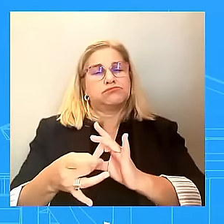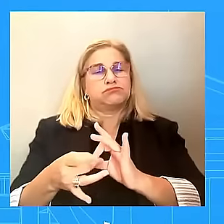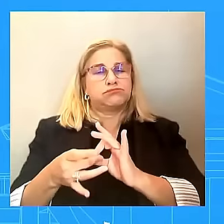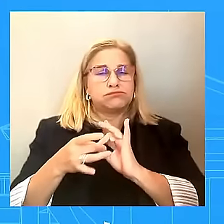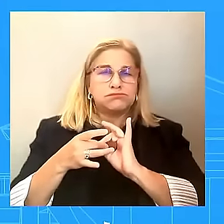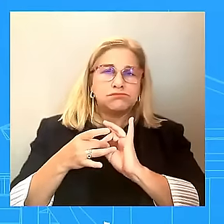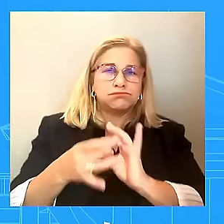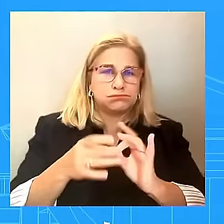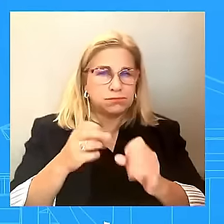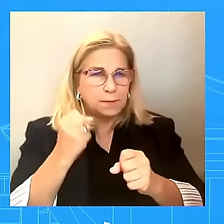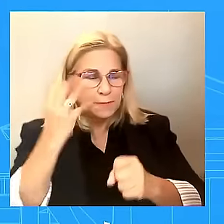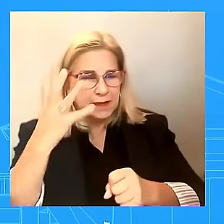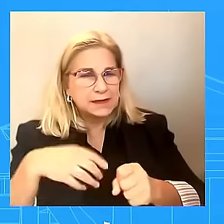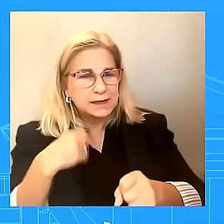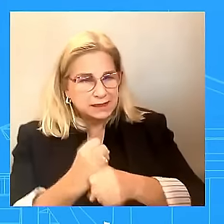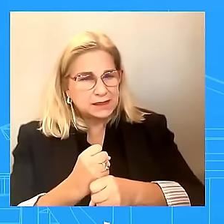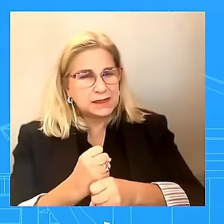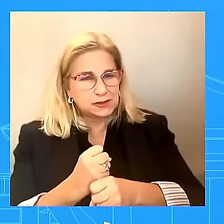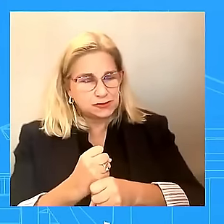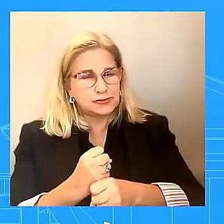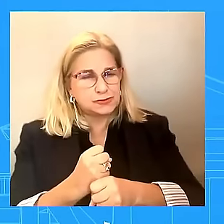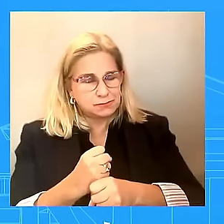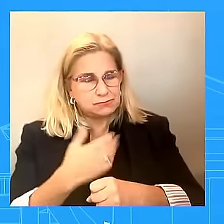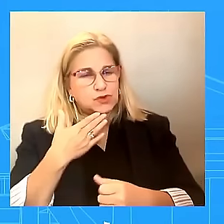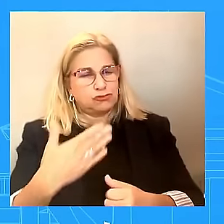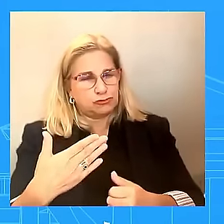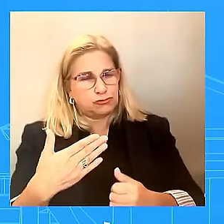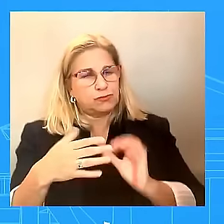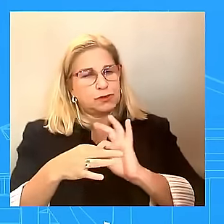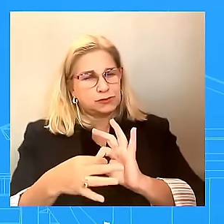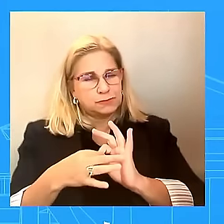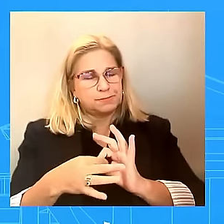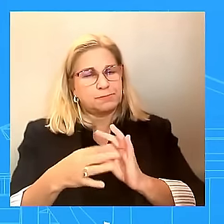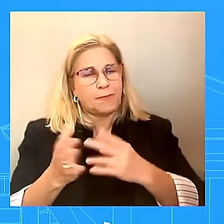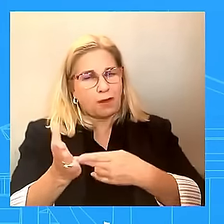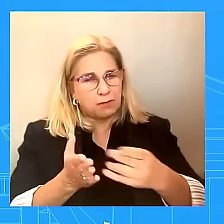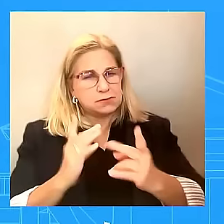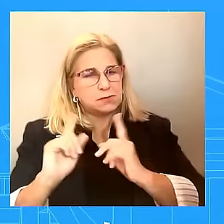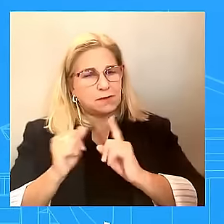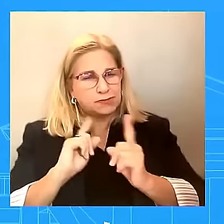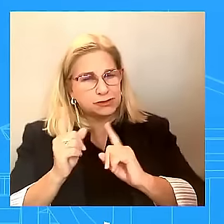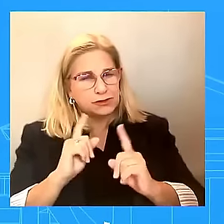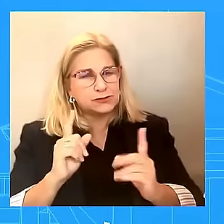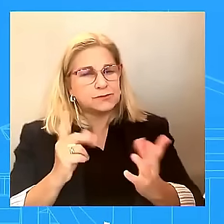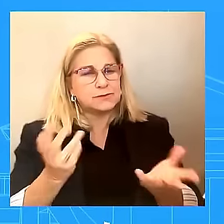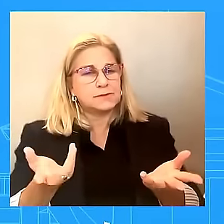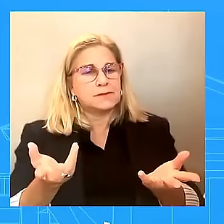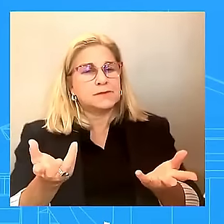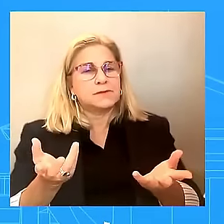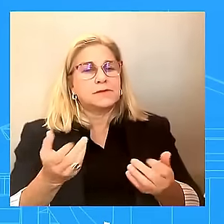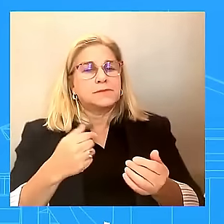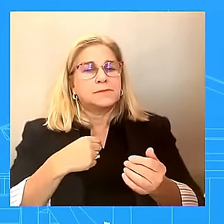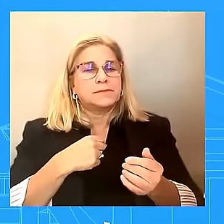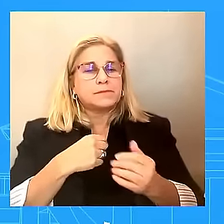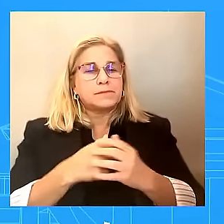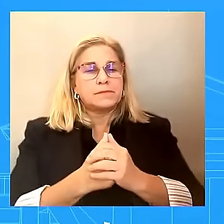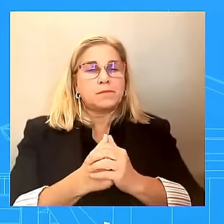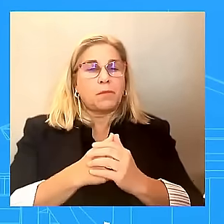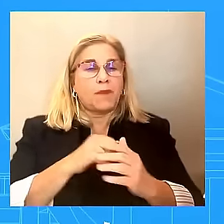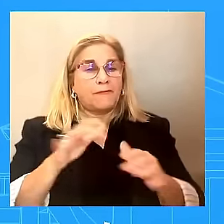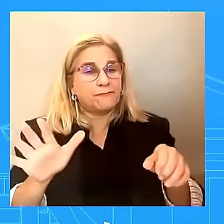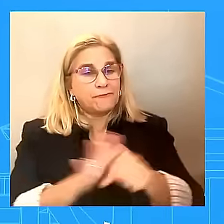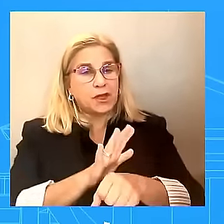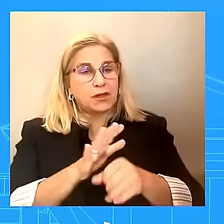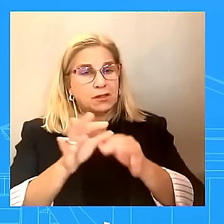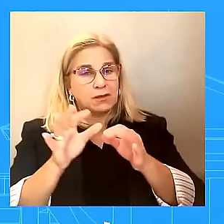don't have a conversation to read out, a call to preview at this time. As I stated, and I've said this before, we have said this before,